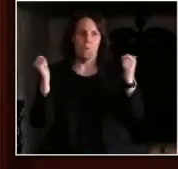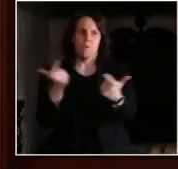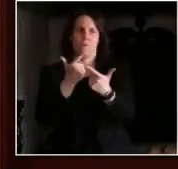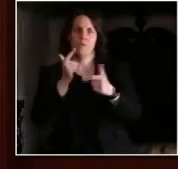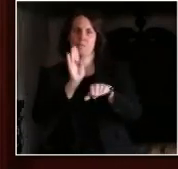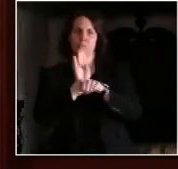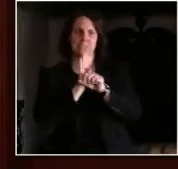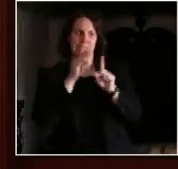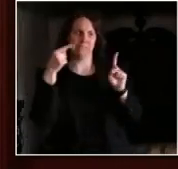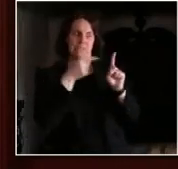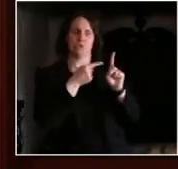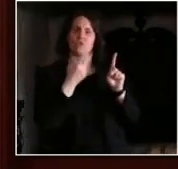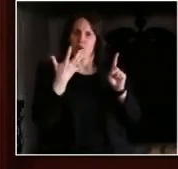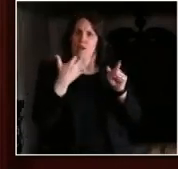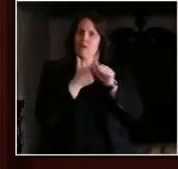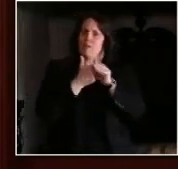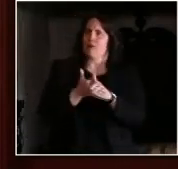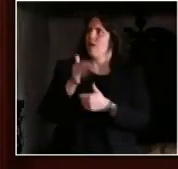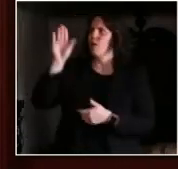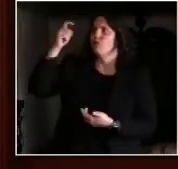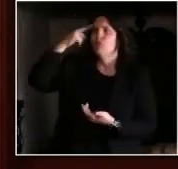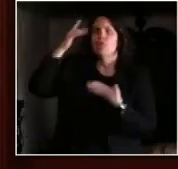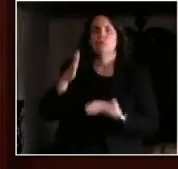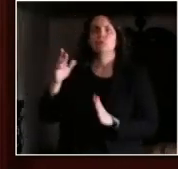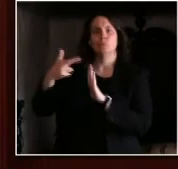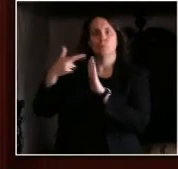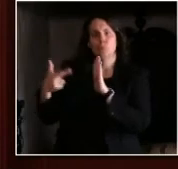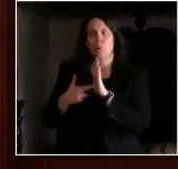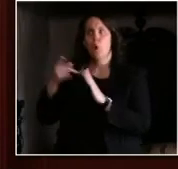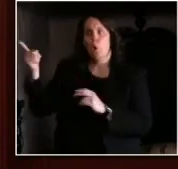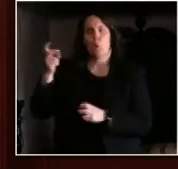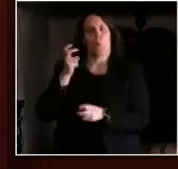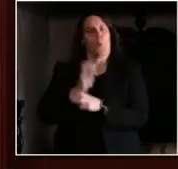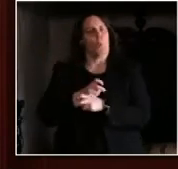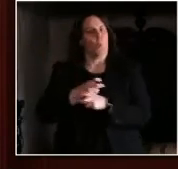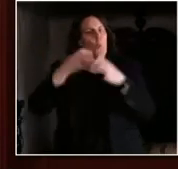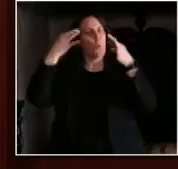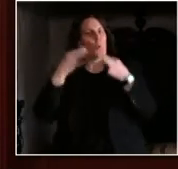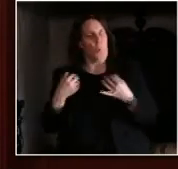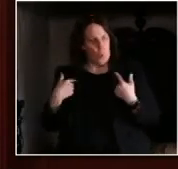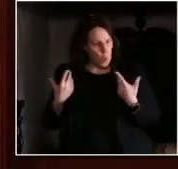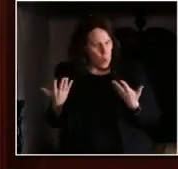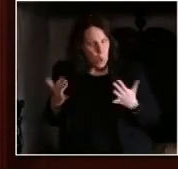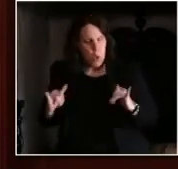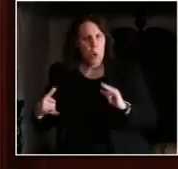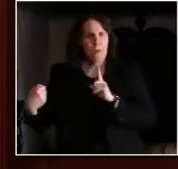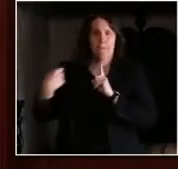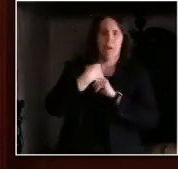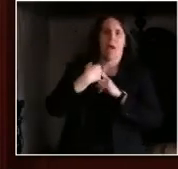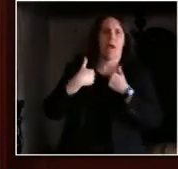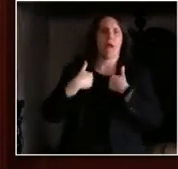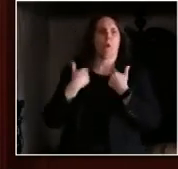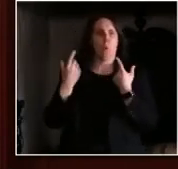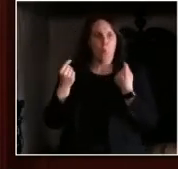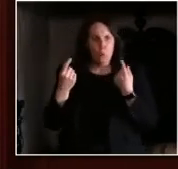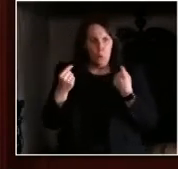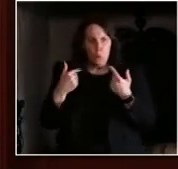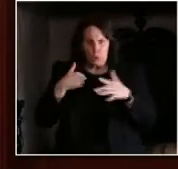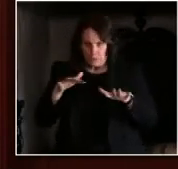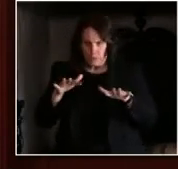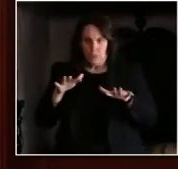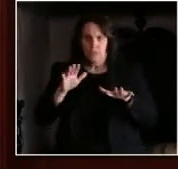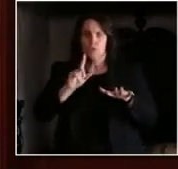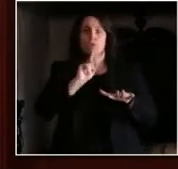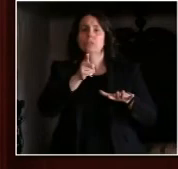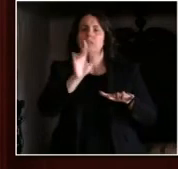choices. And that shows us why safer-at-home has been working because so many Wisconsinites and so many Wisconsin businesses have been working to